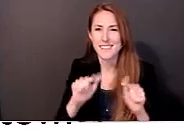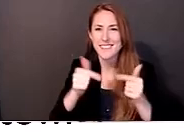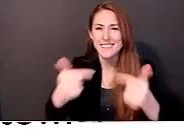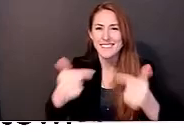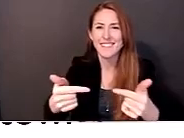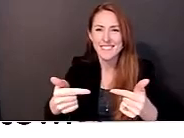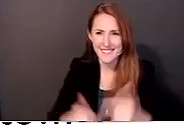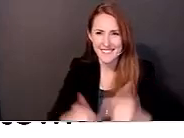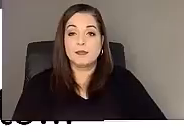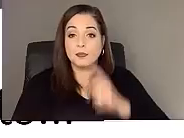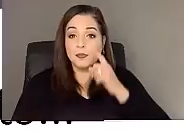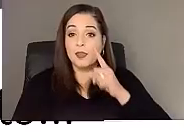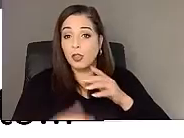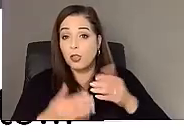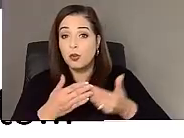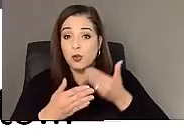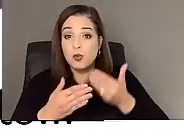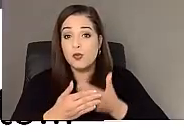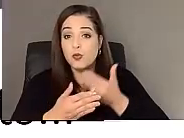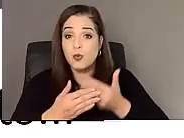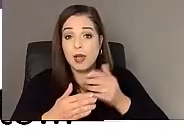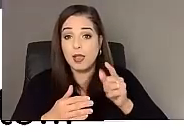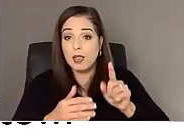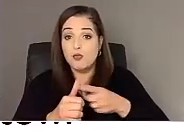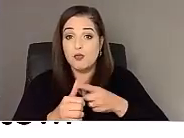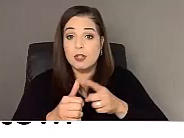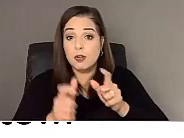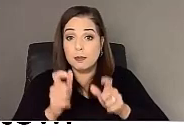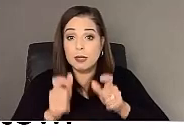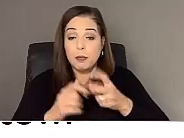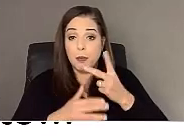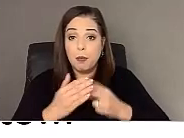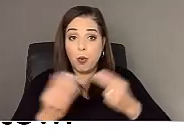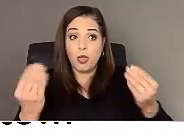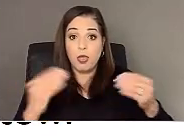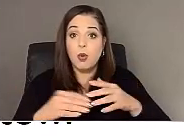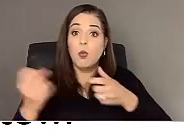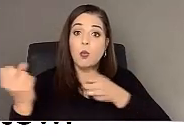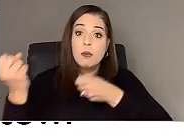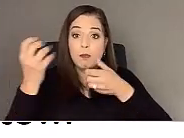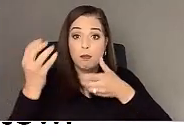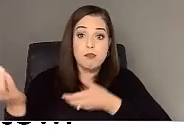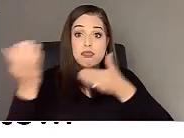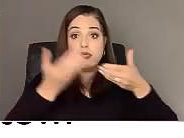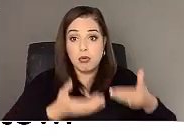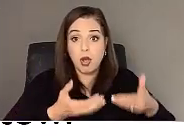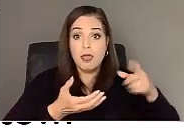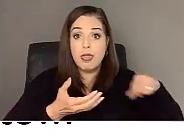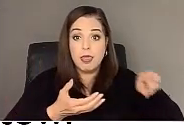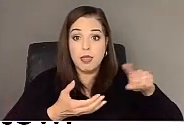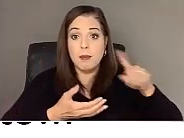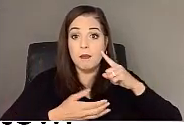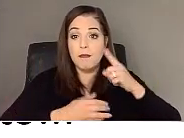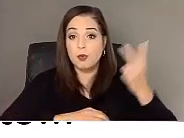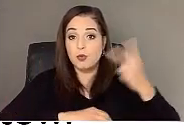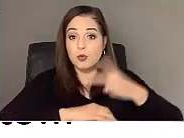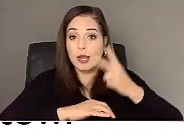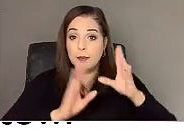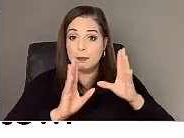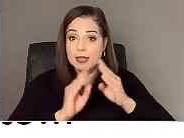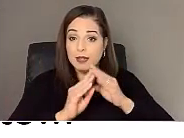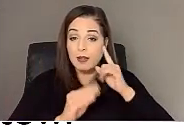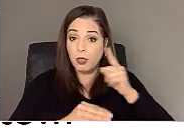folks that helped us develop the curriculum to Missoula, Montana for a two-day meeting. And one of the,